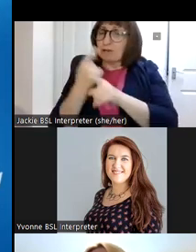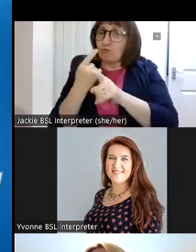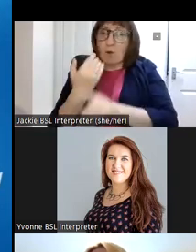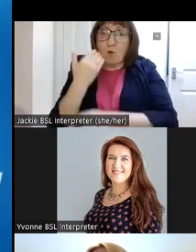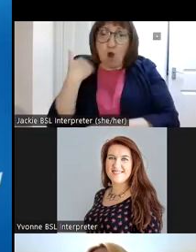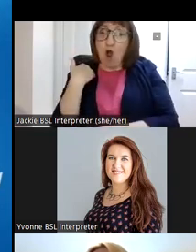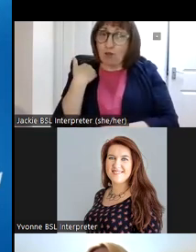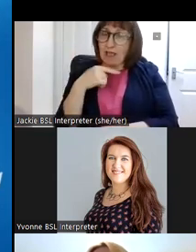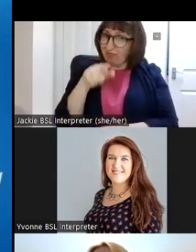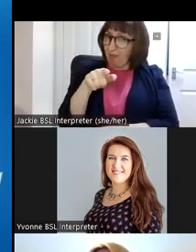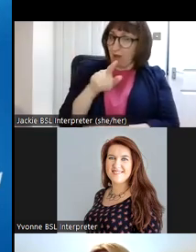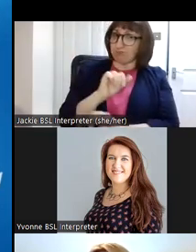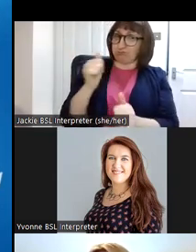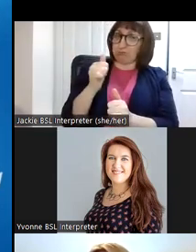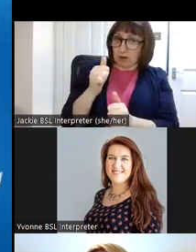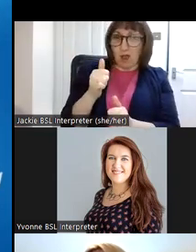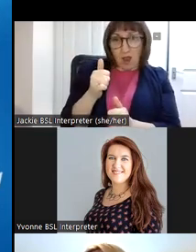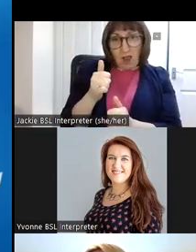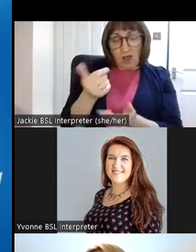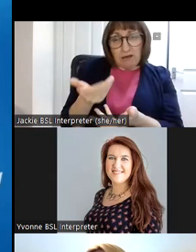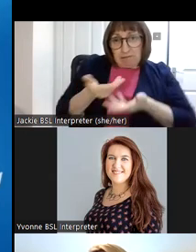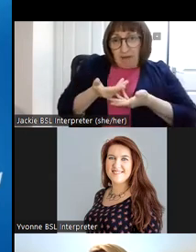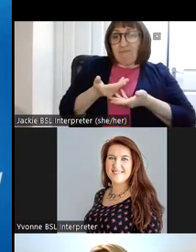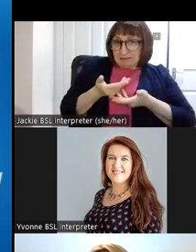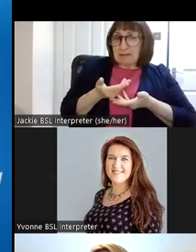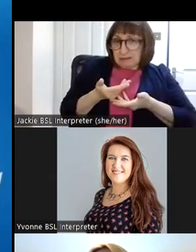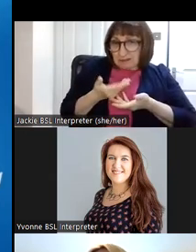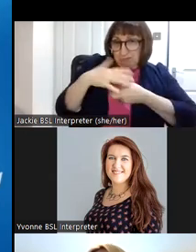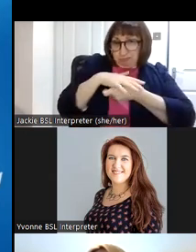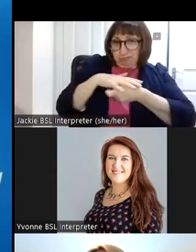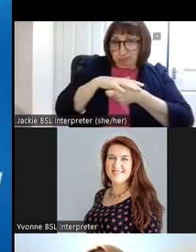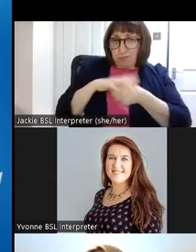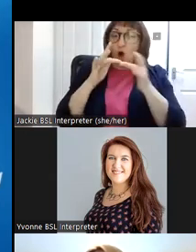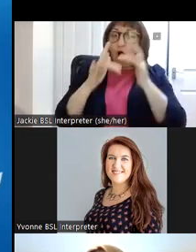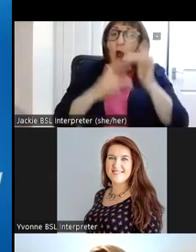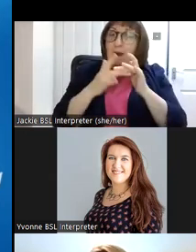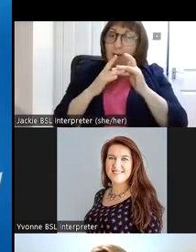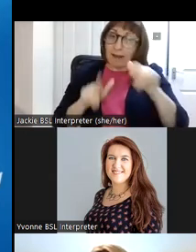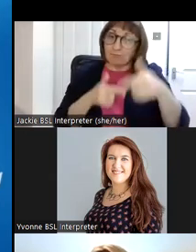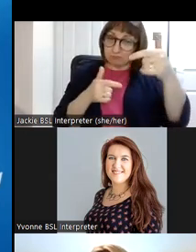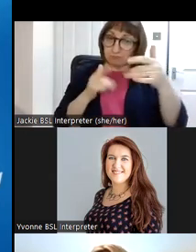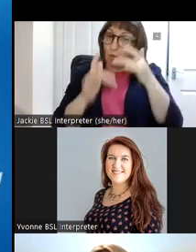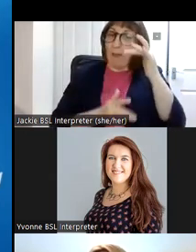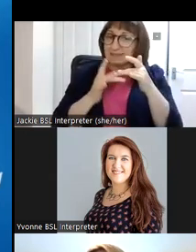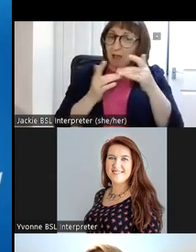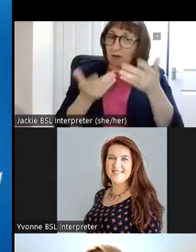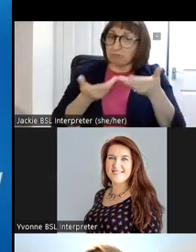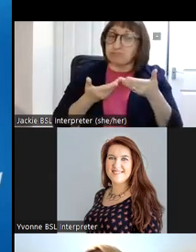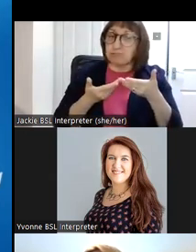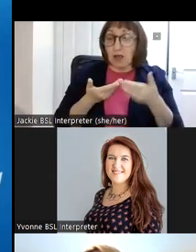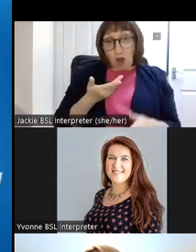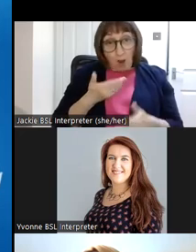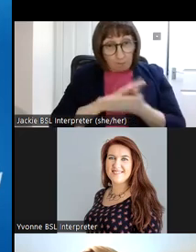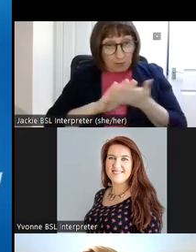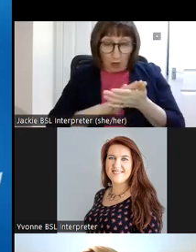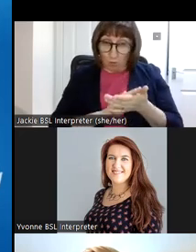and they really gave us a home and this was by way of an online platform a website uh where we could